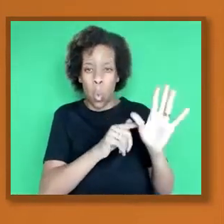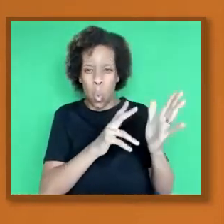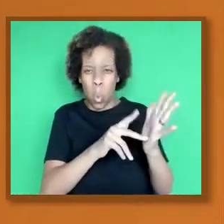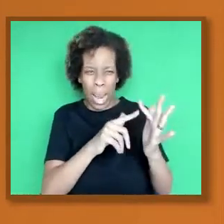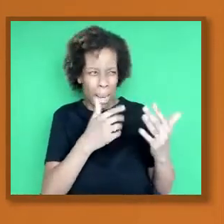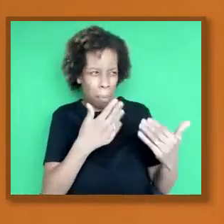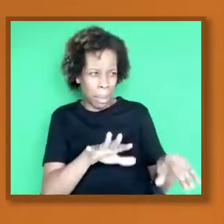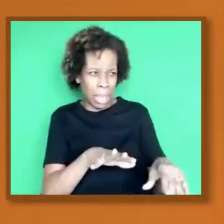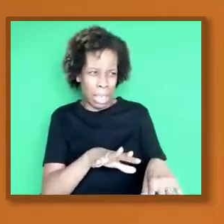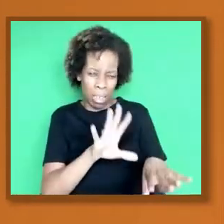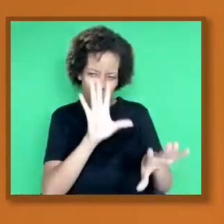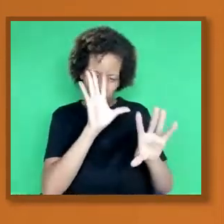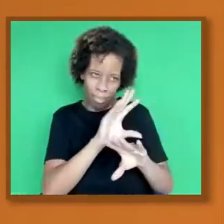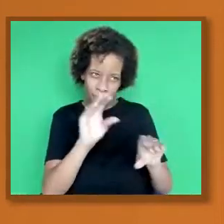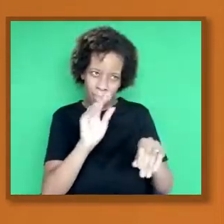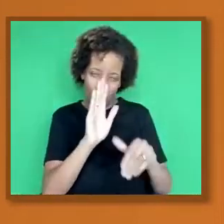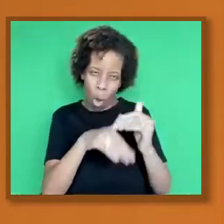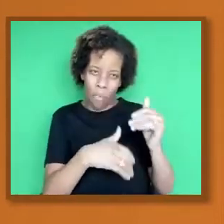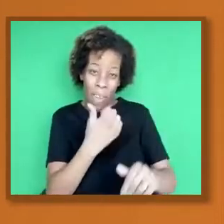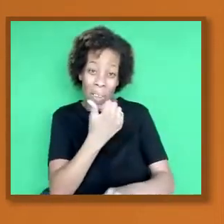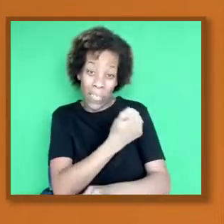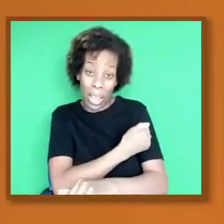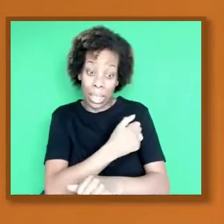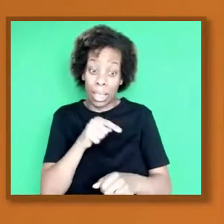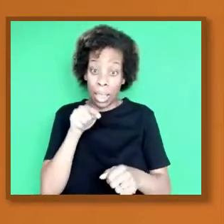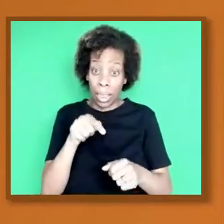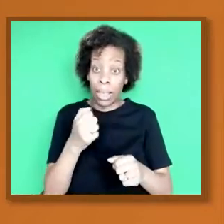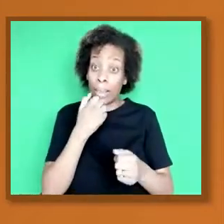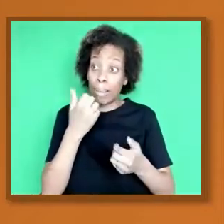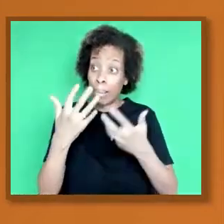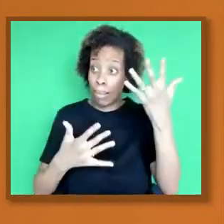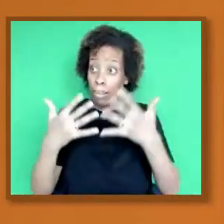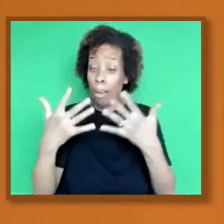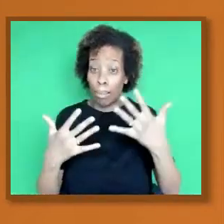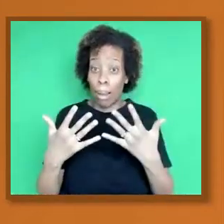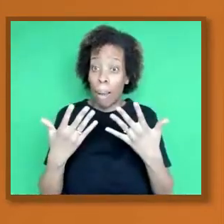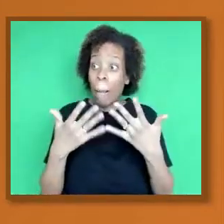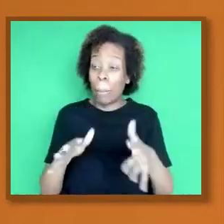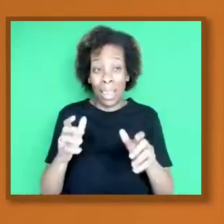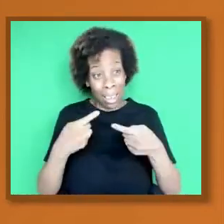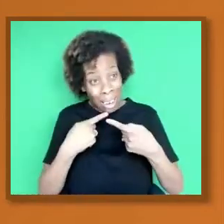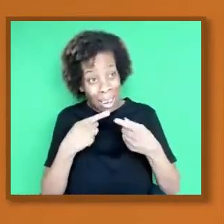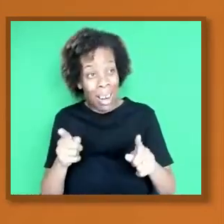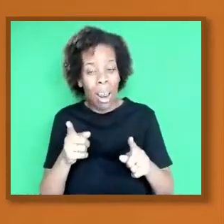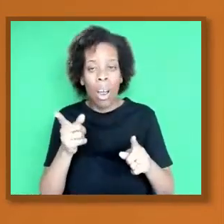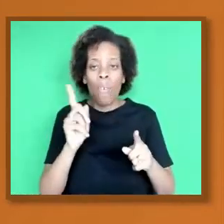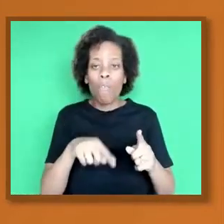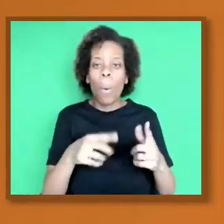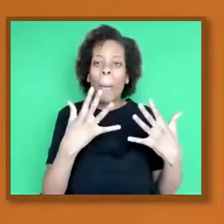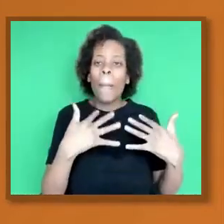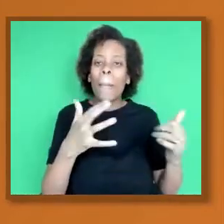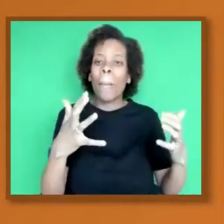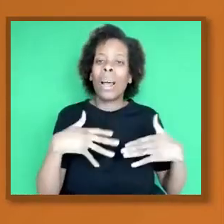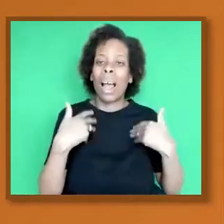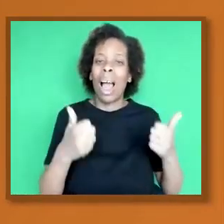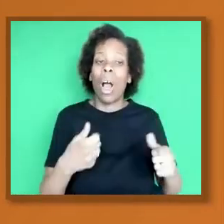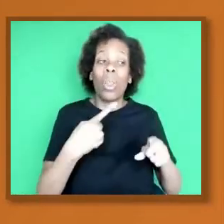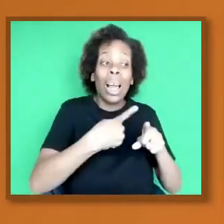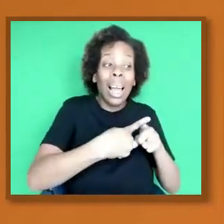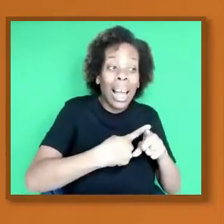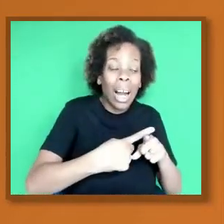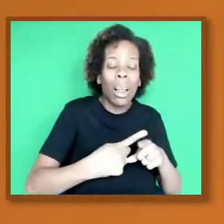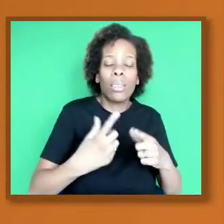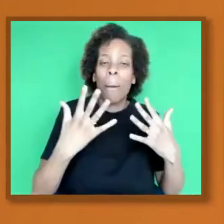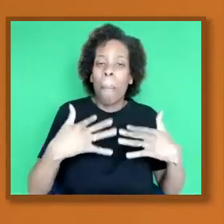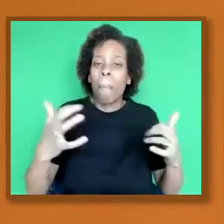important, and this data has just recently come out both from Public Health England and Public Health Scotland, so the data is available. And